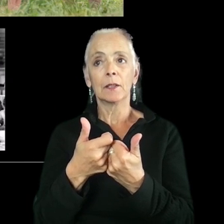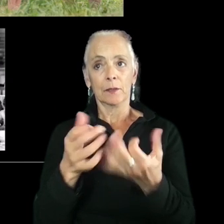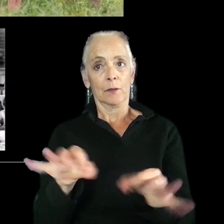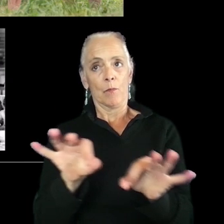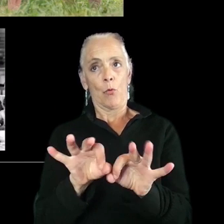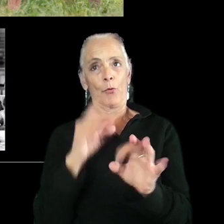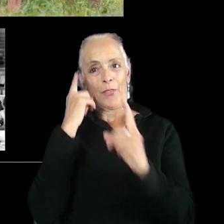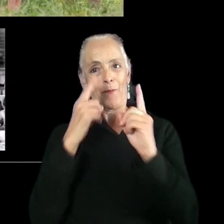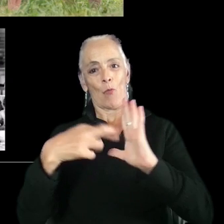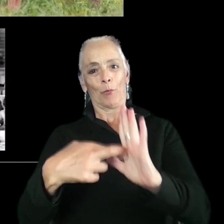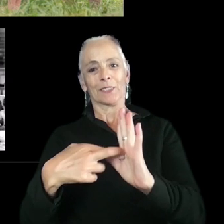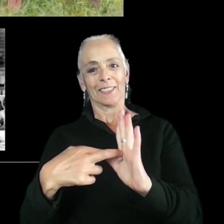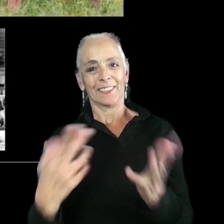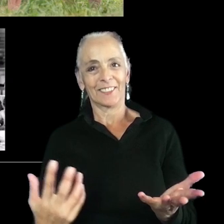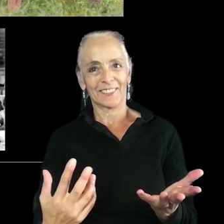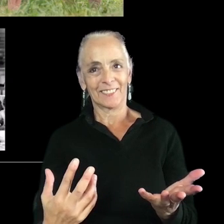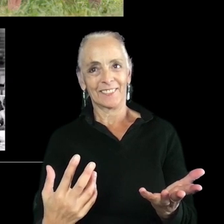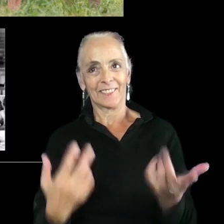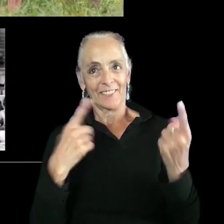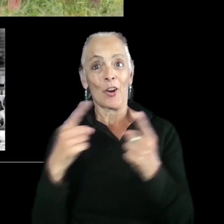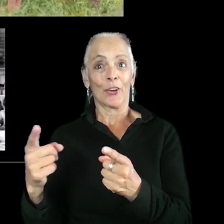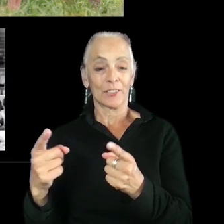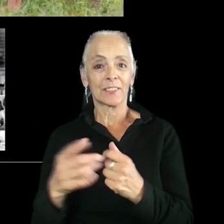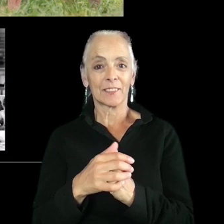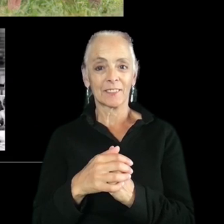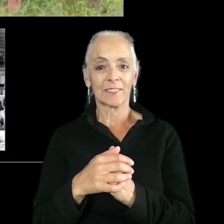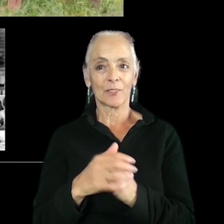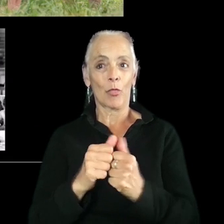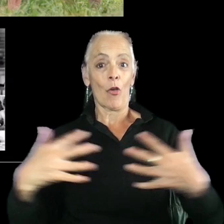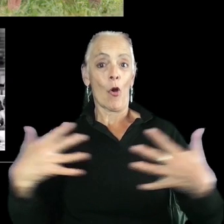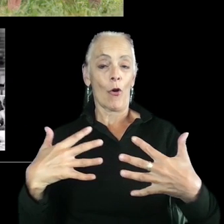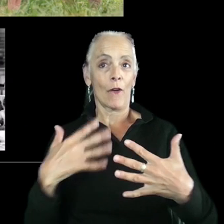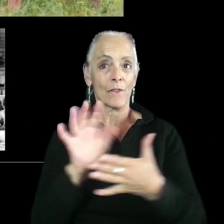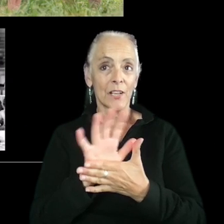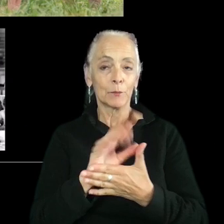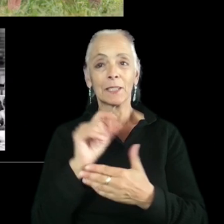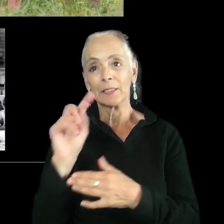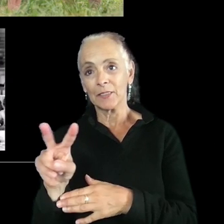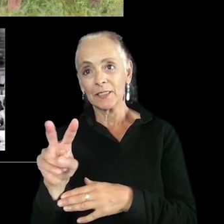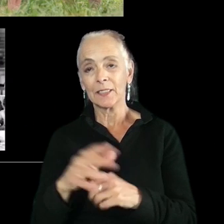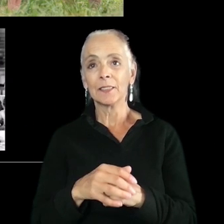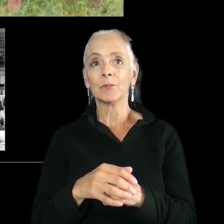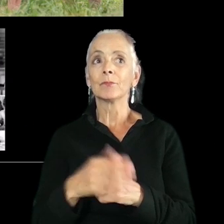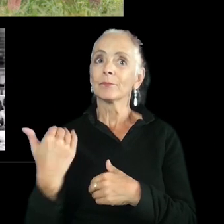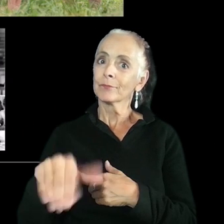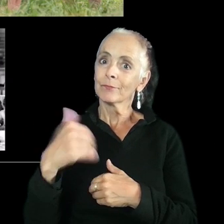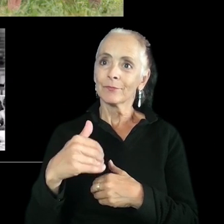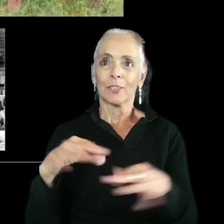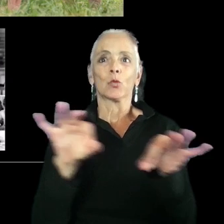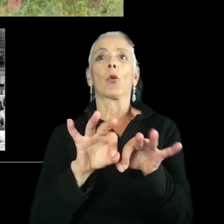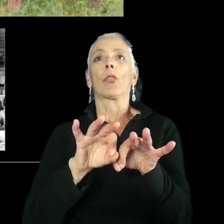representation that occurs in horror films, TV. And that's worth a whole other